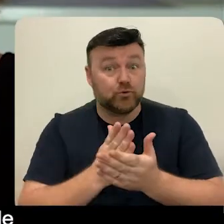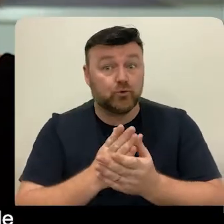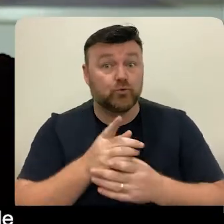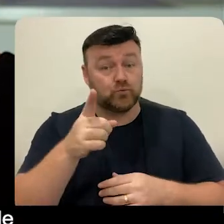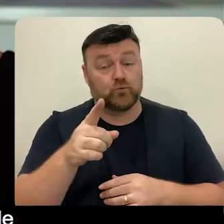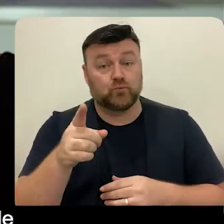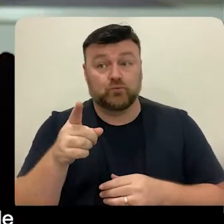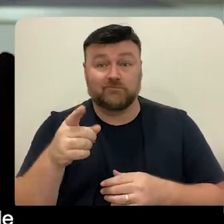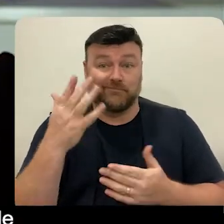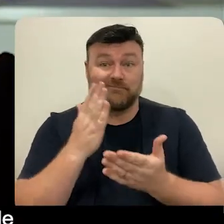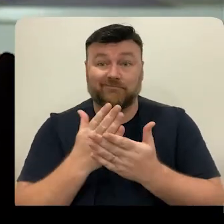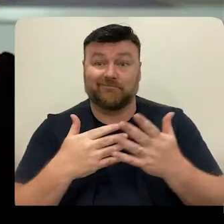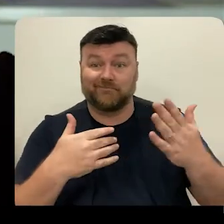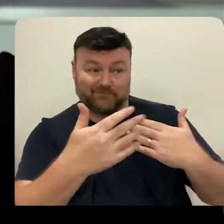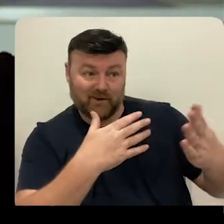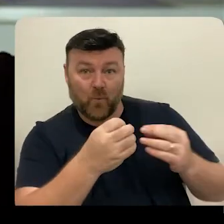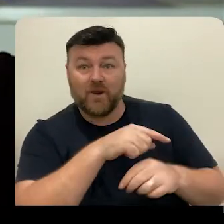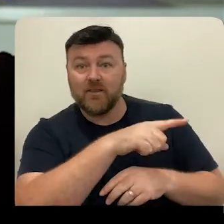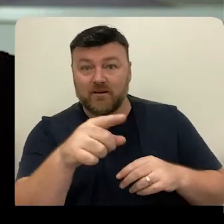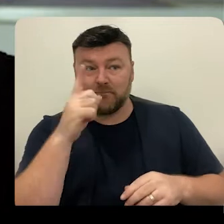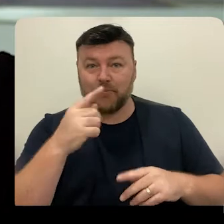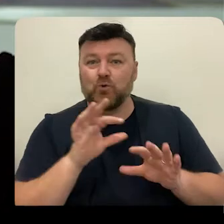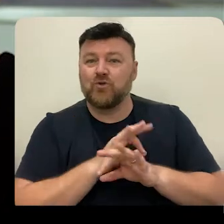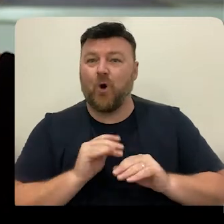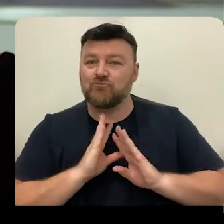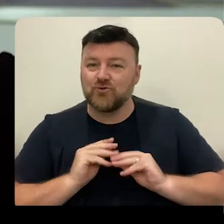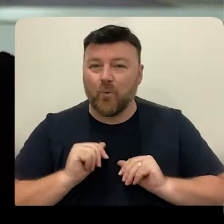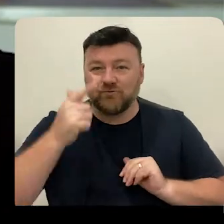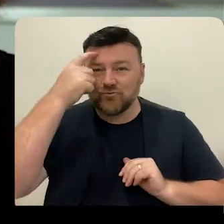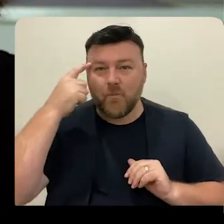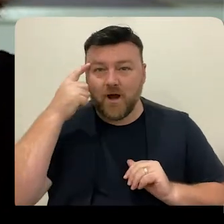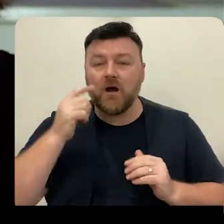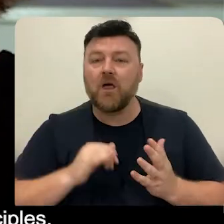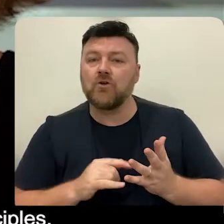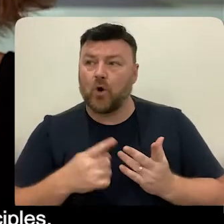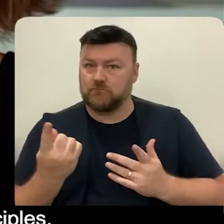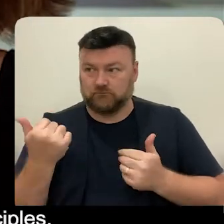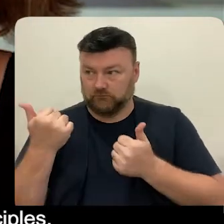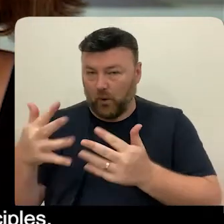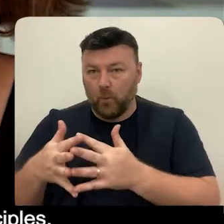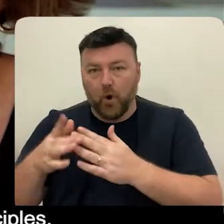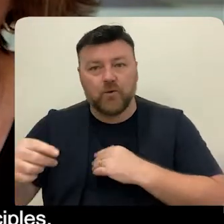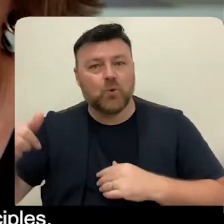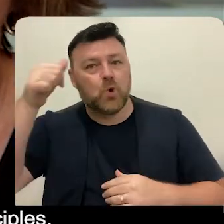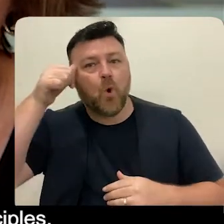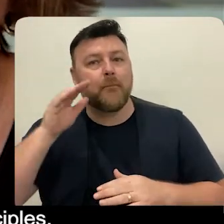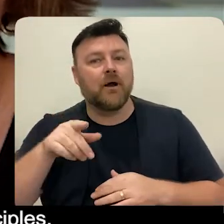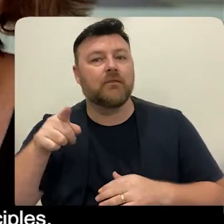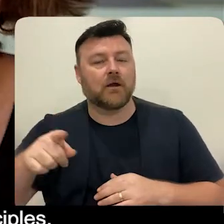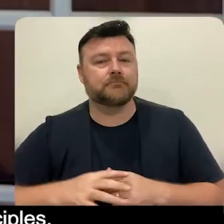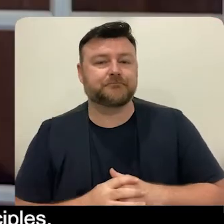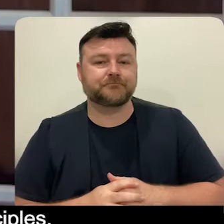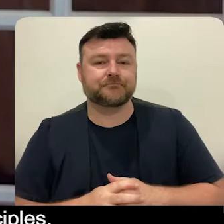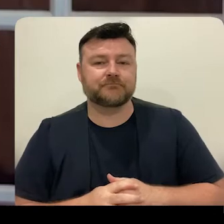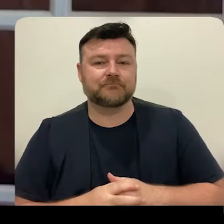services are in fact dealing with people who have unresolved trauma and would benefit and do benefit from knowing about these trauma-informed principles.